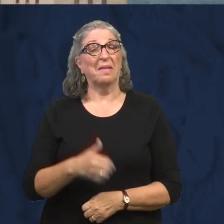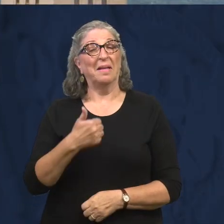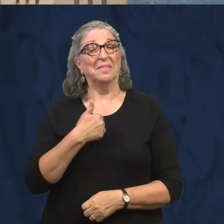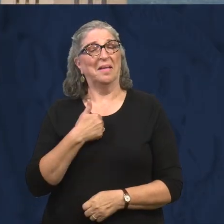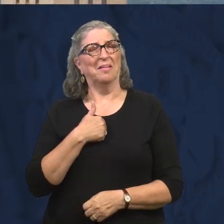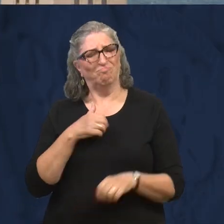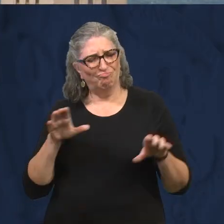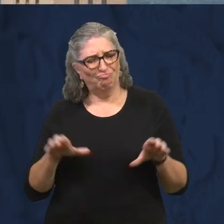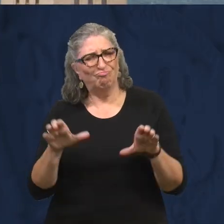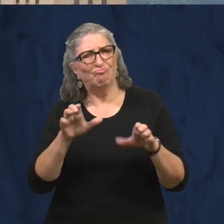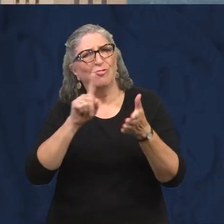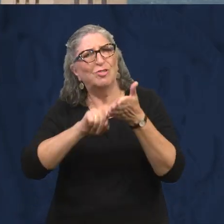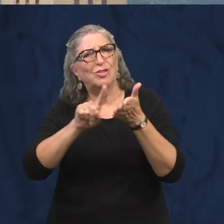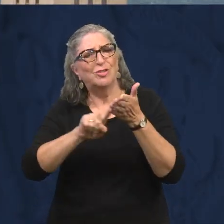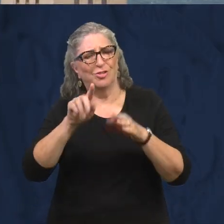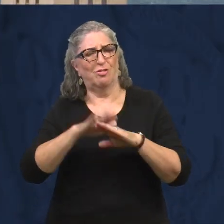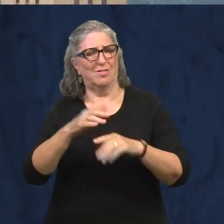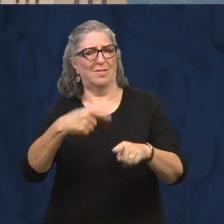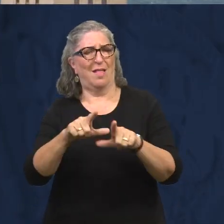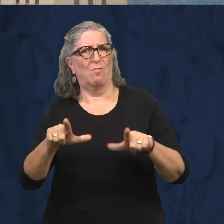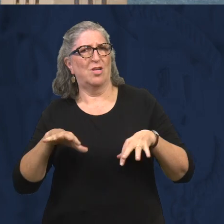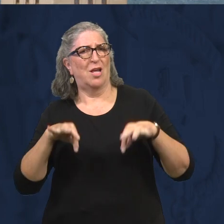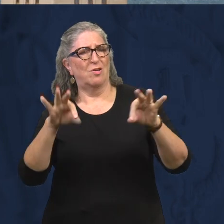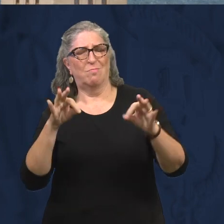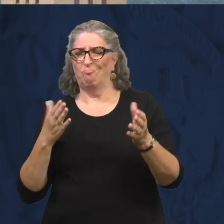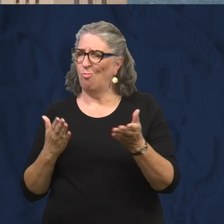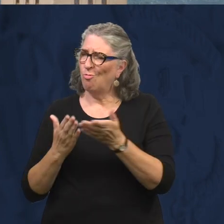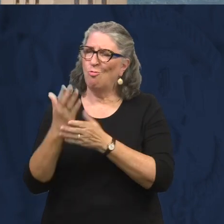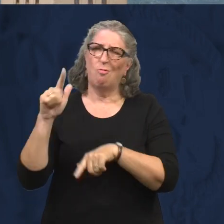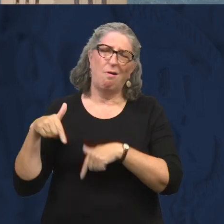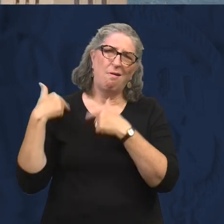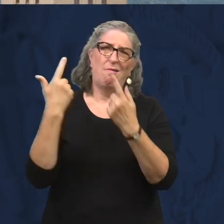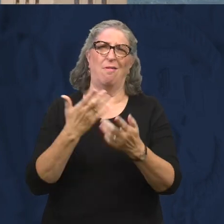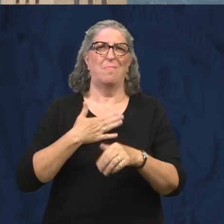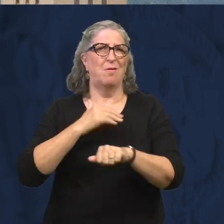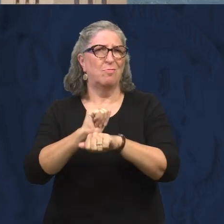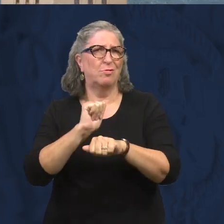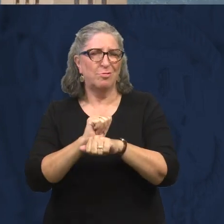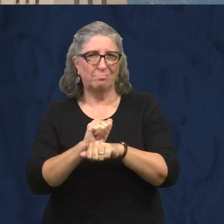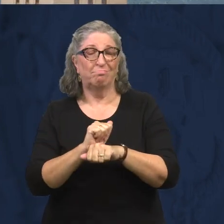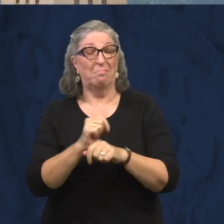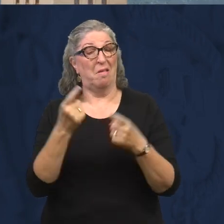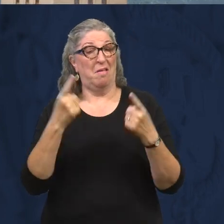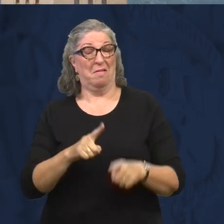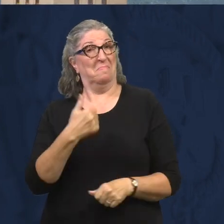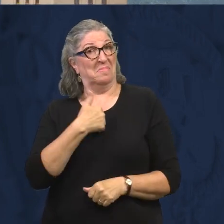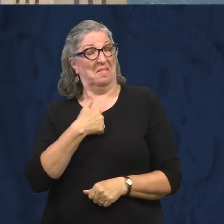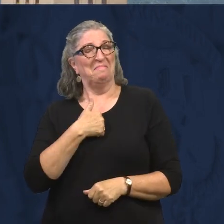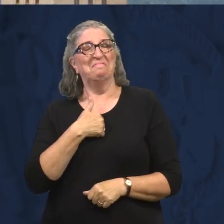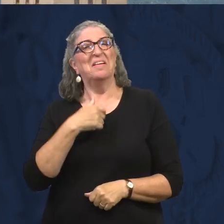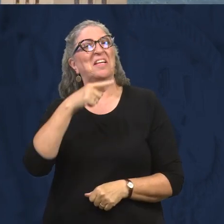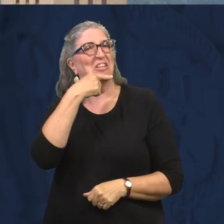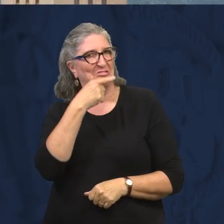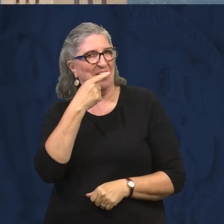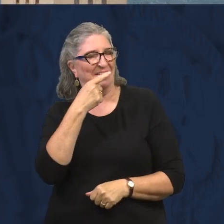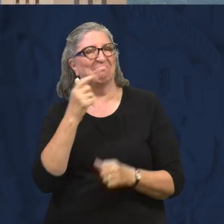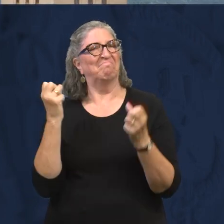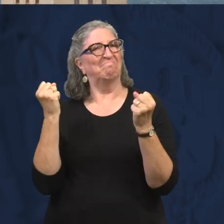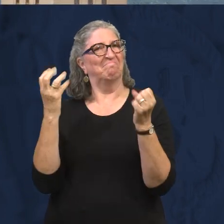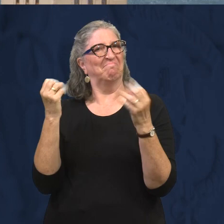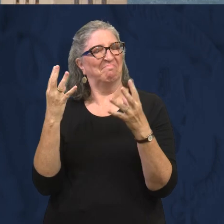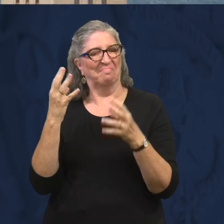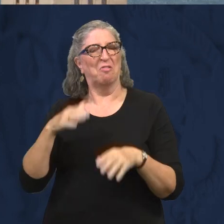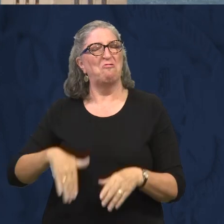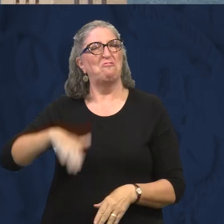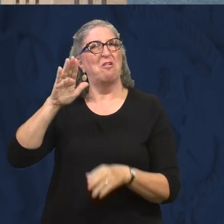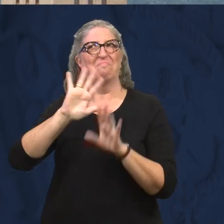I've been doing research on sign language acquisition for my whole academic career. I happen to be a hearing native signer